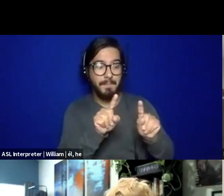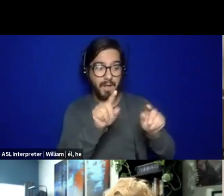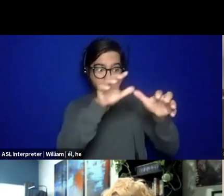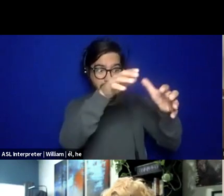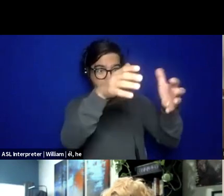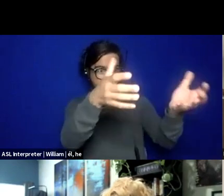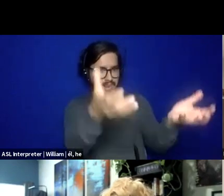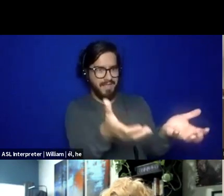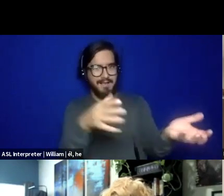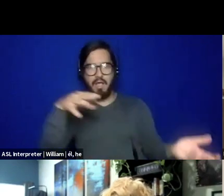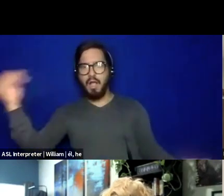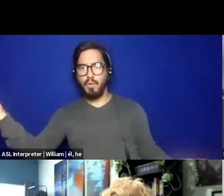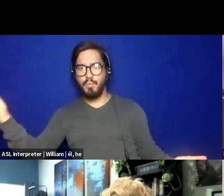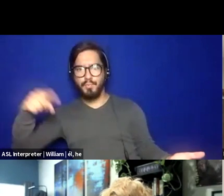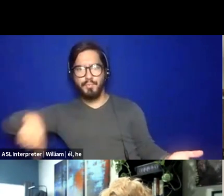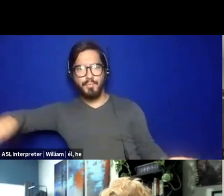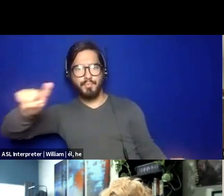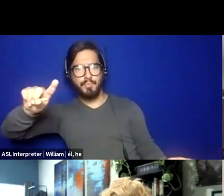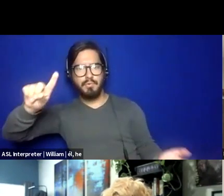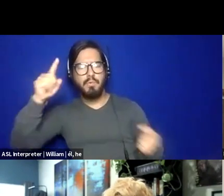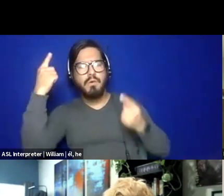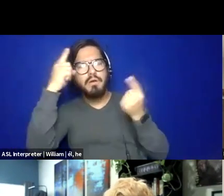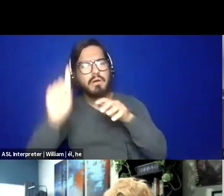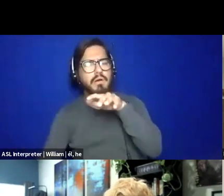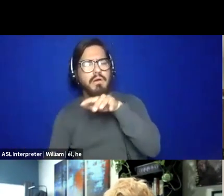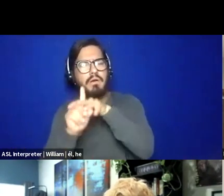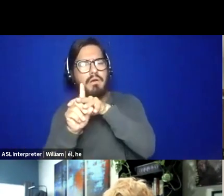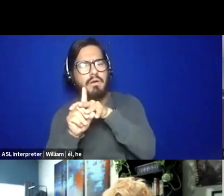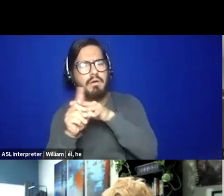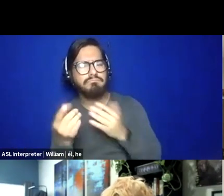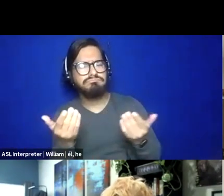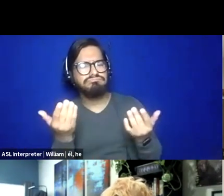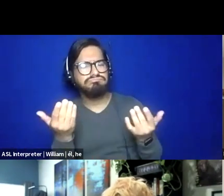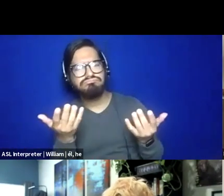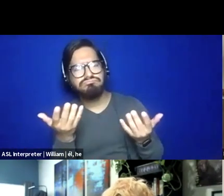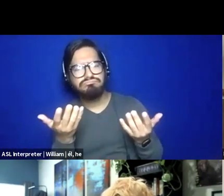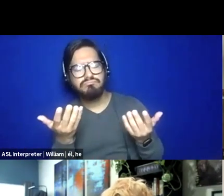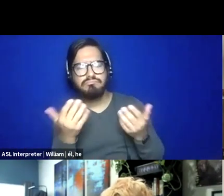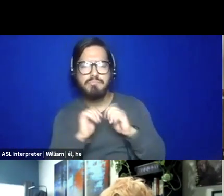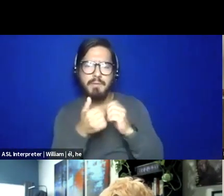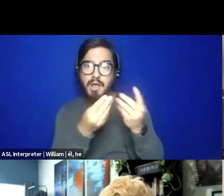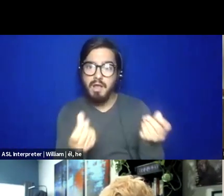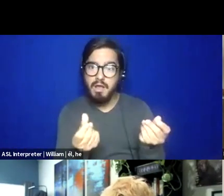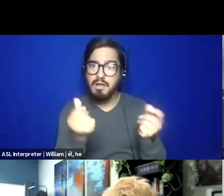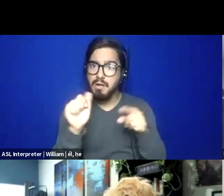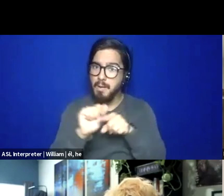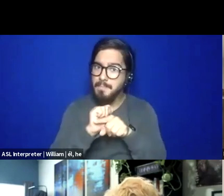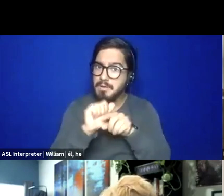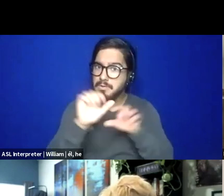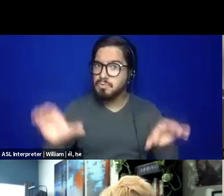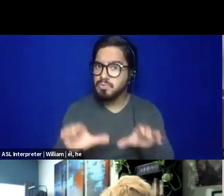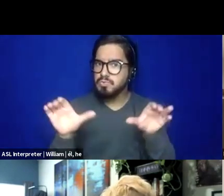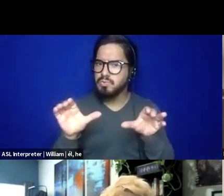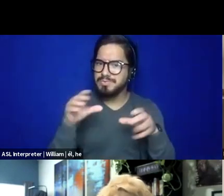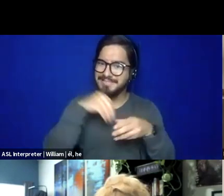those box scopes, what comes to mind for you all? What kind of, um, healing practices maybe do you engage in that's maybe outside